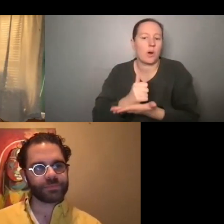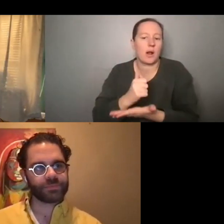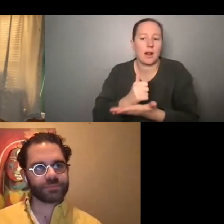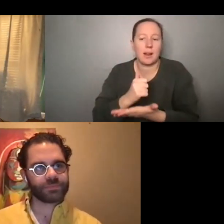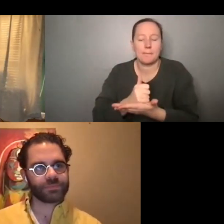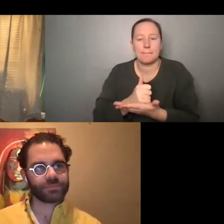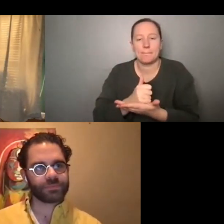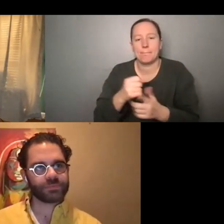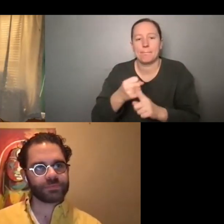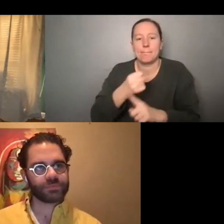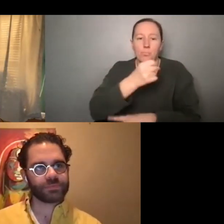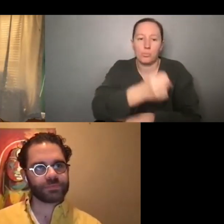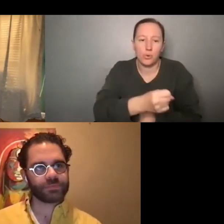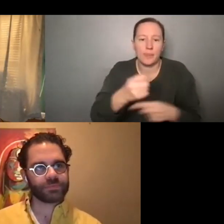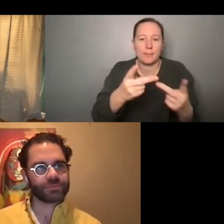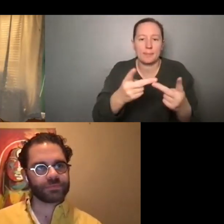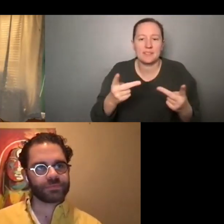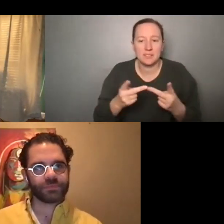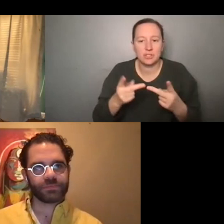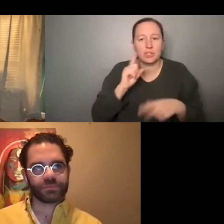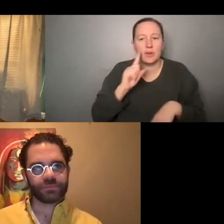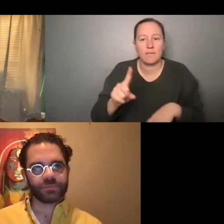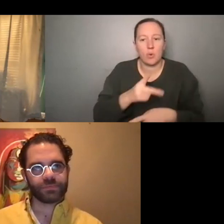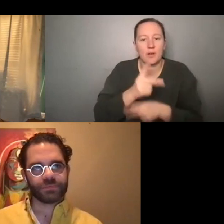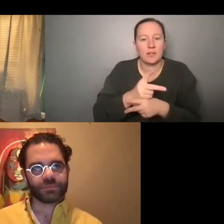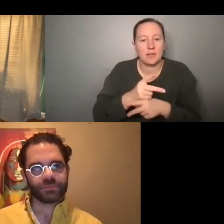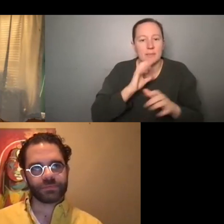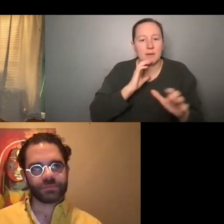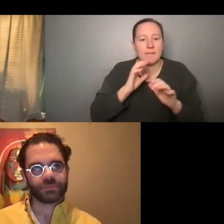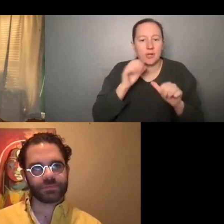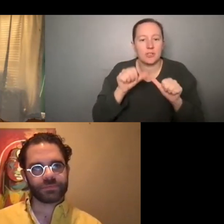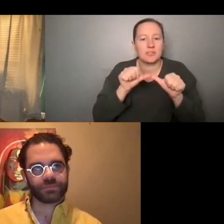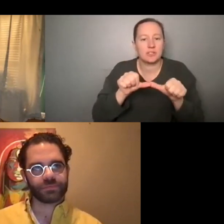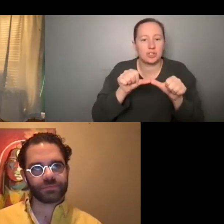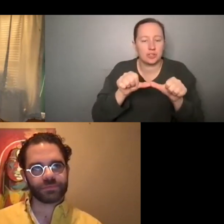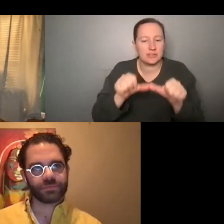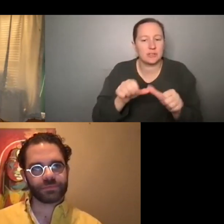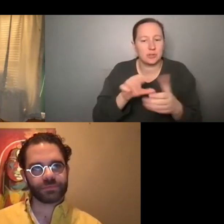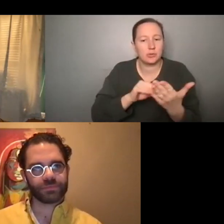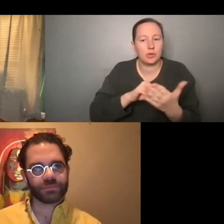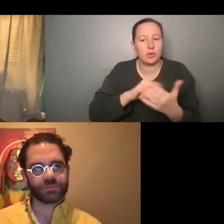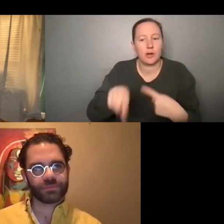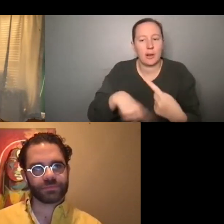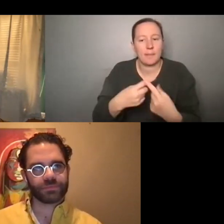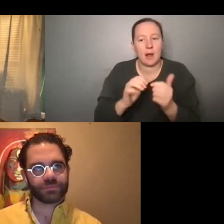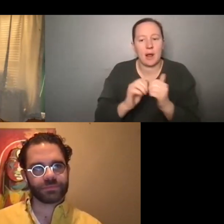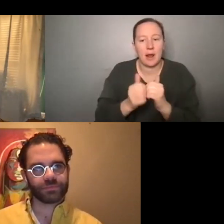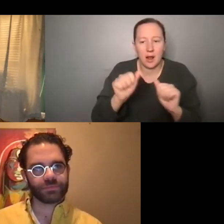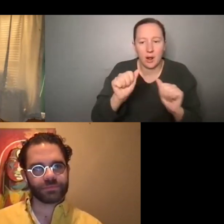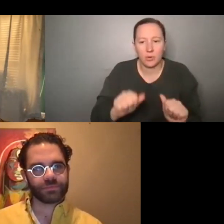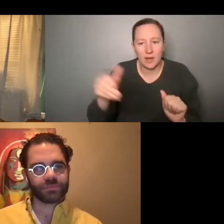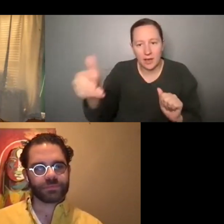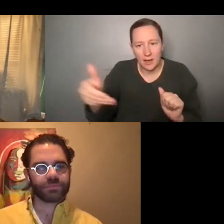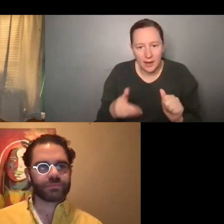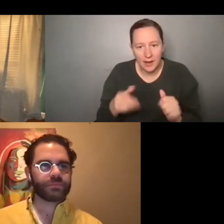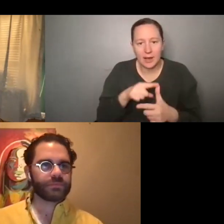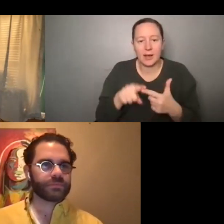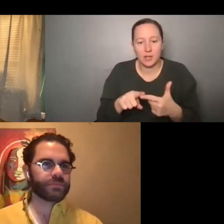um, you know, just put people in the position to kind of keep those conversations going and learn more about, you know, how they could get hired and,